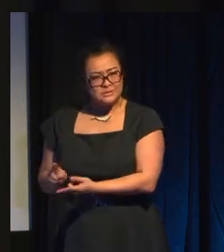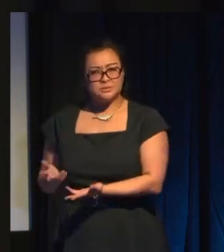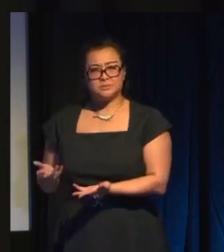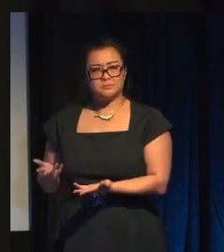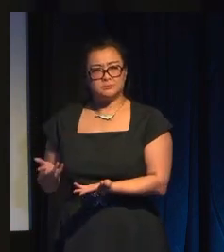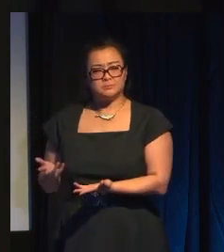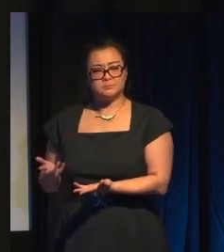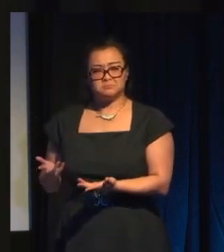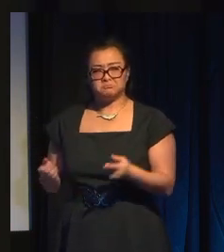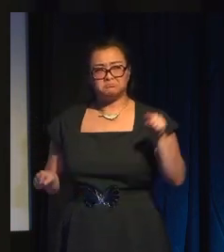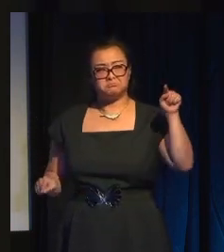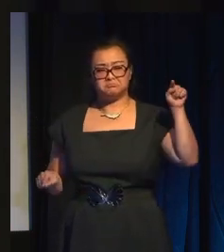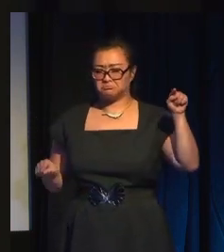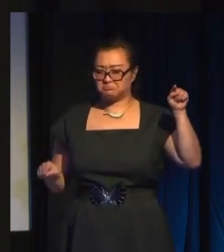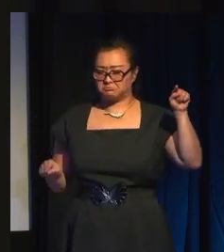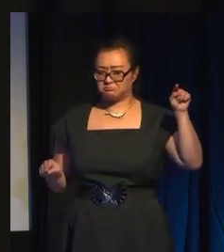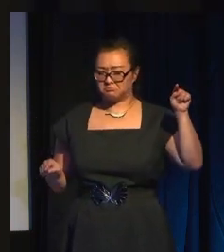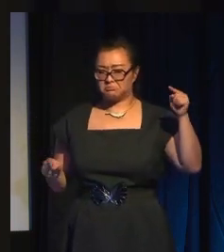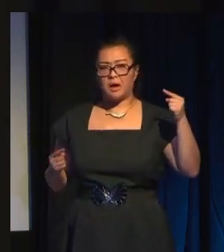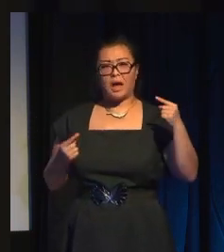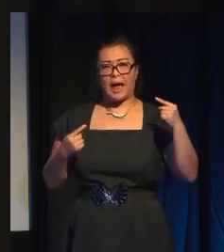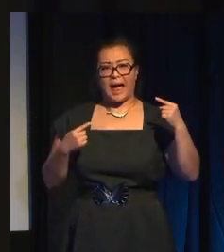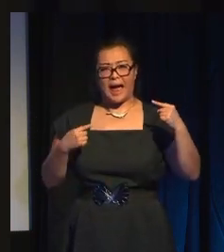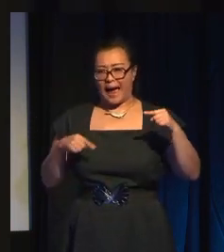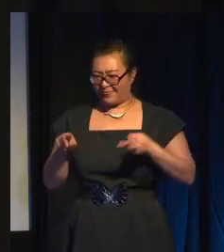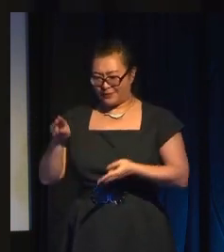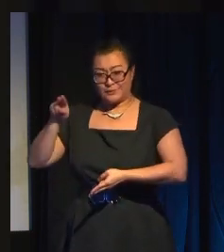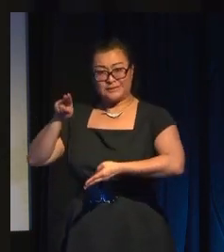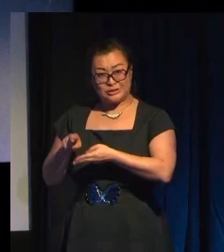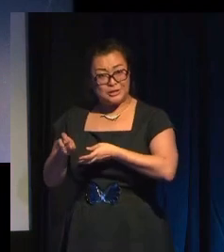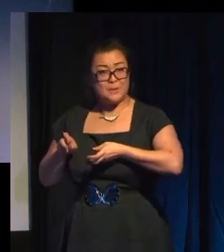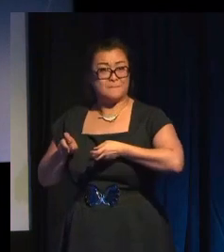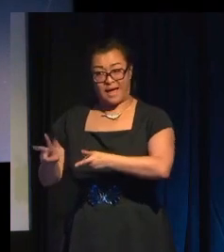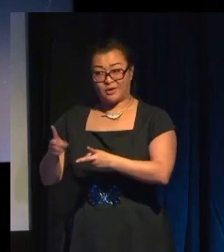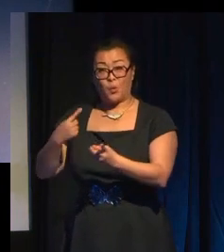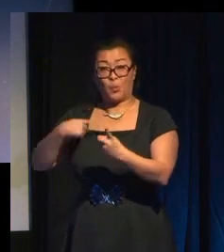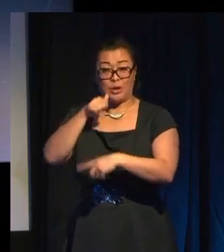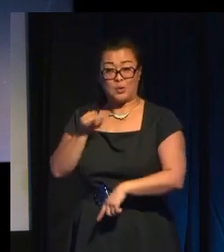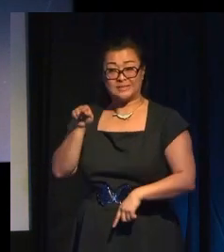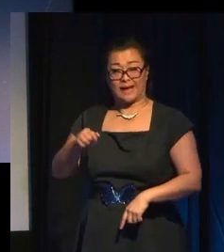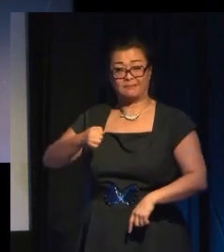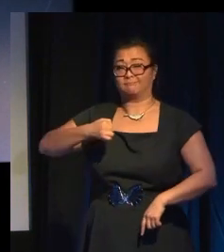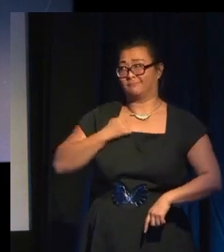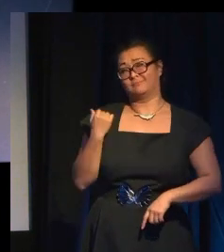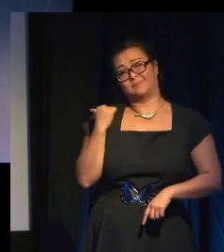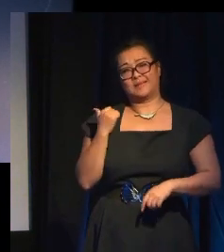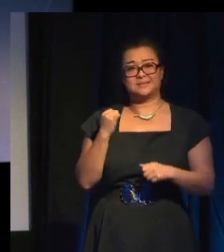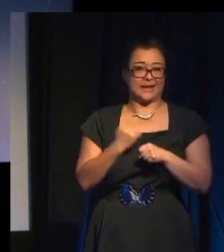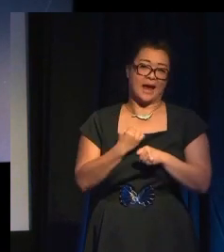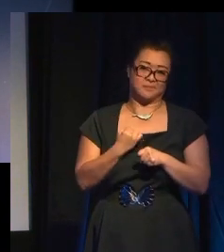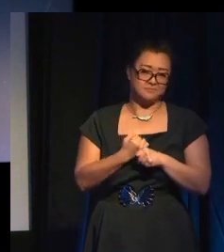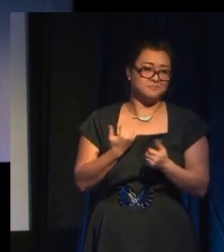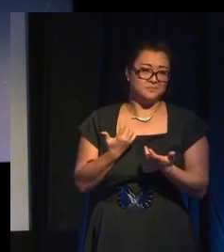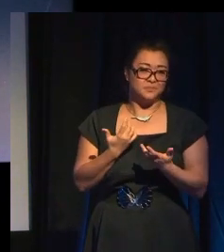we used some of those cheap-ass methods in Astrologaster to package our high culture in a